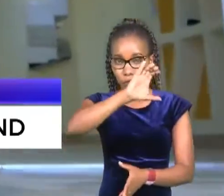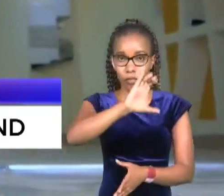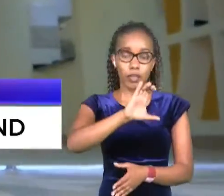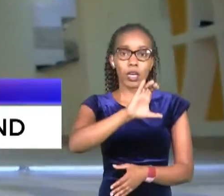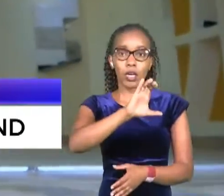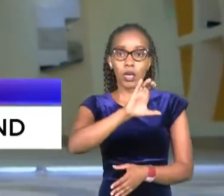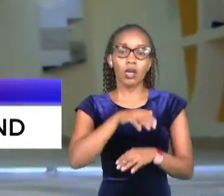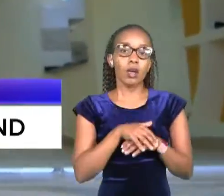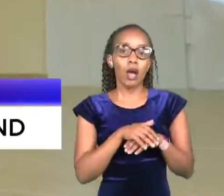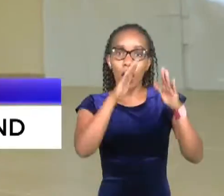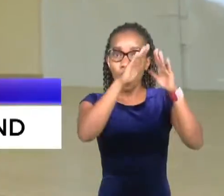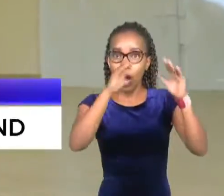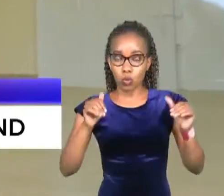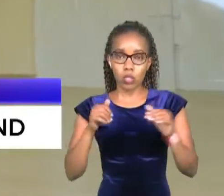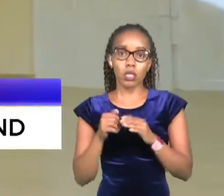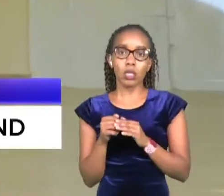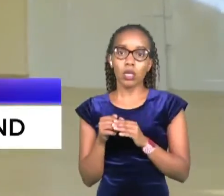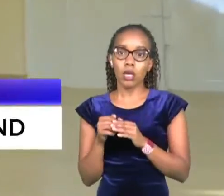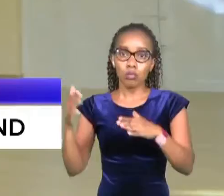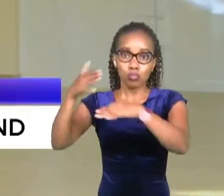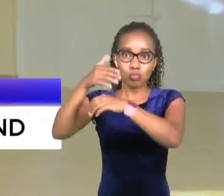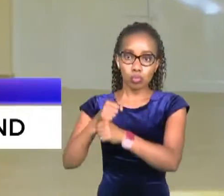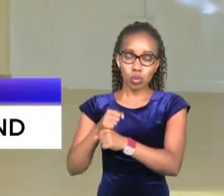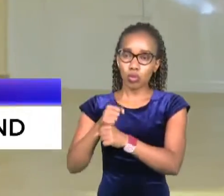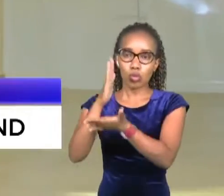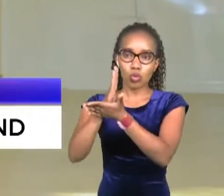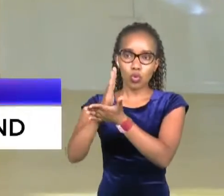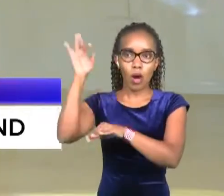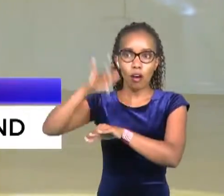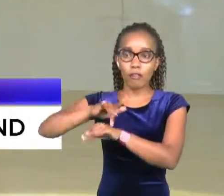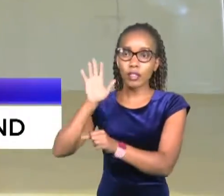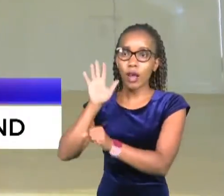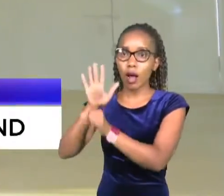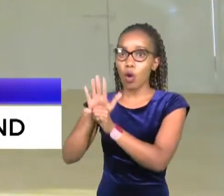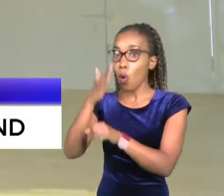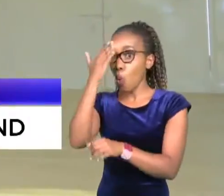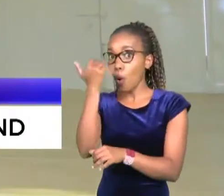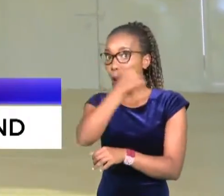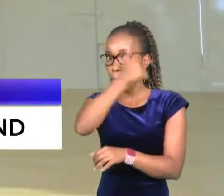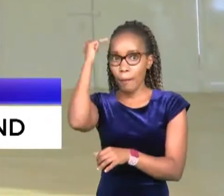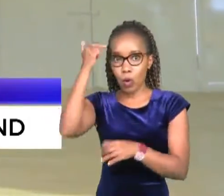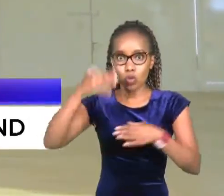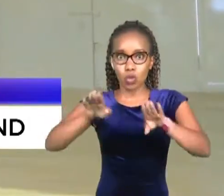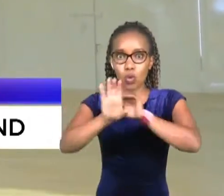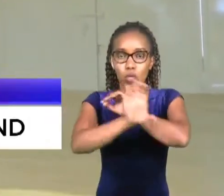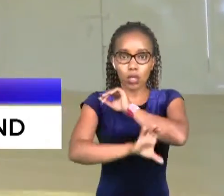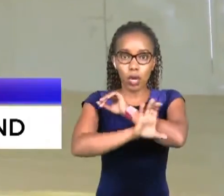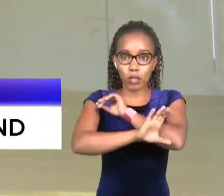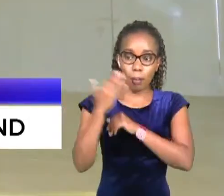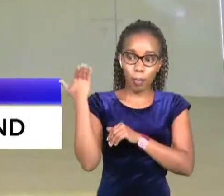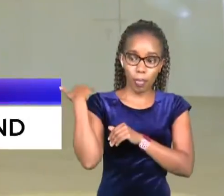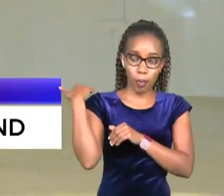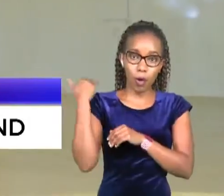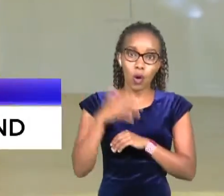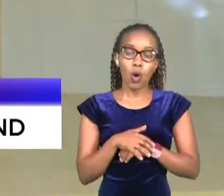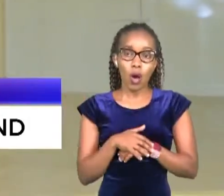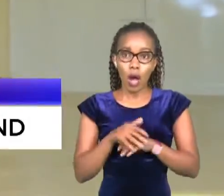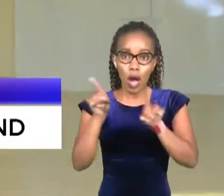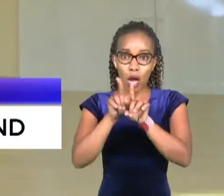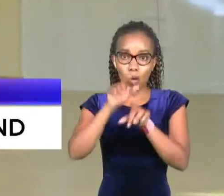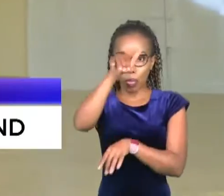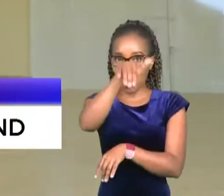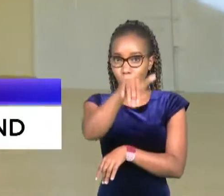the real estate sector has experienced shocks attributed to lockdown imposed earlier in the year and diminishing disposable income